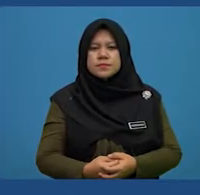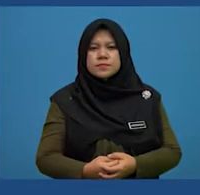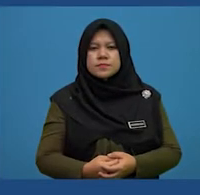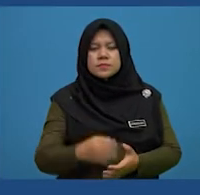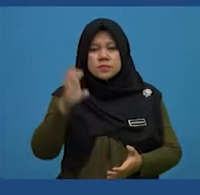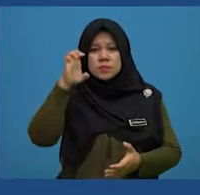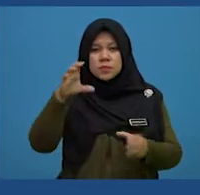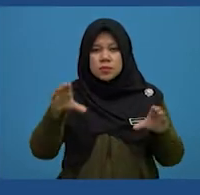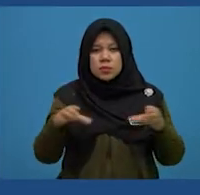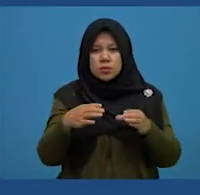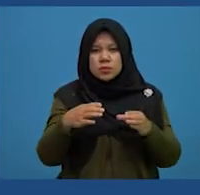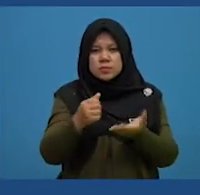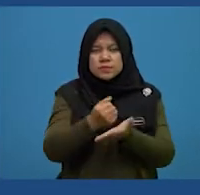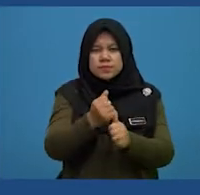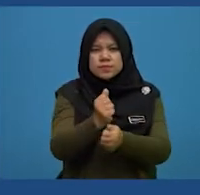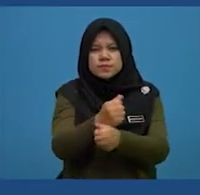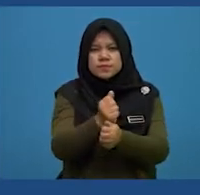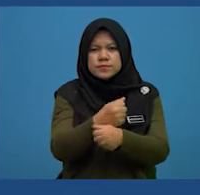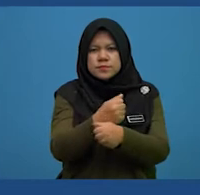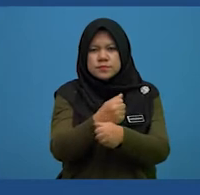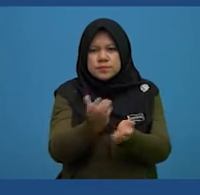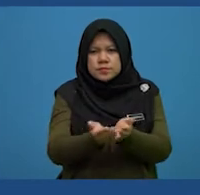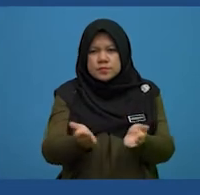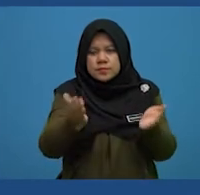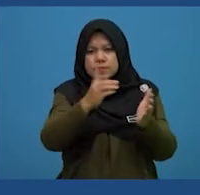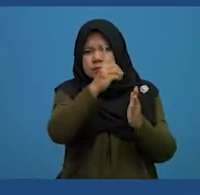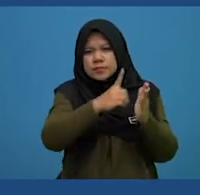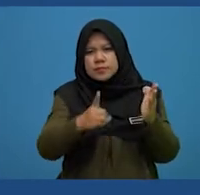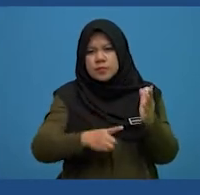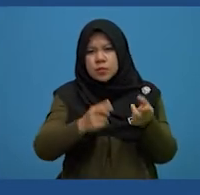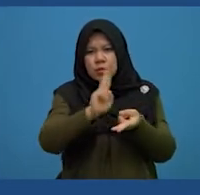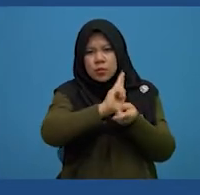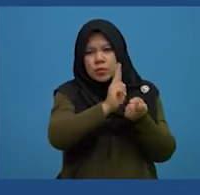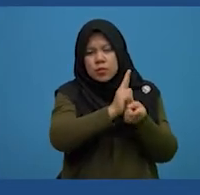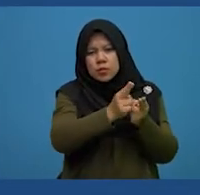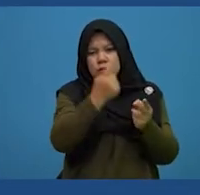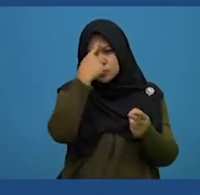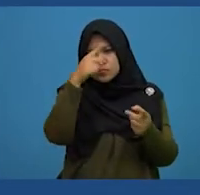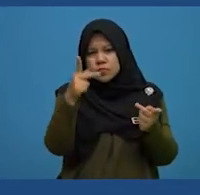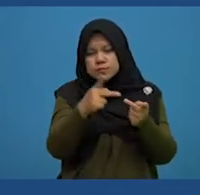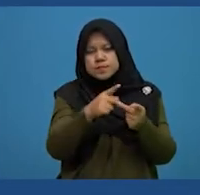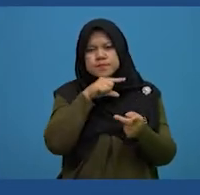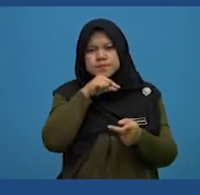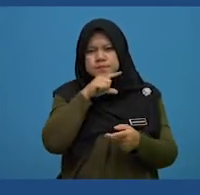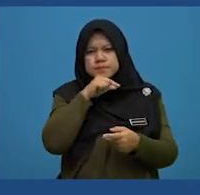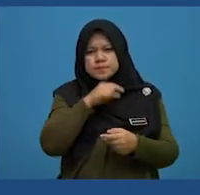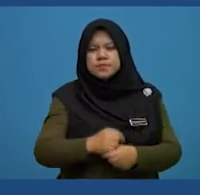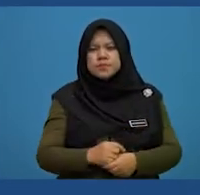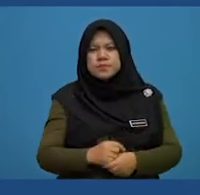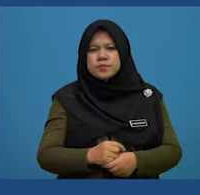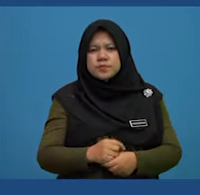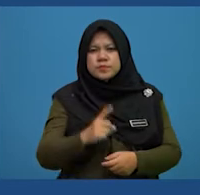She will make adjustments to the nest decor, modifying to accommodate the brood.